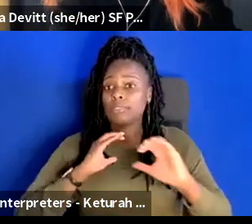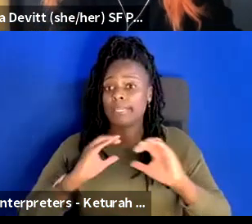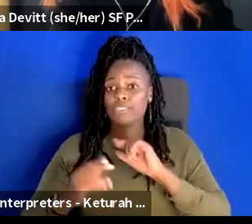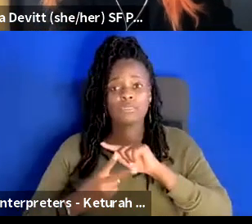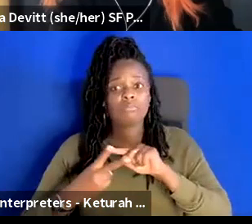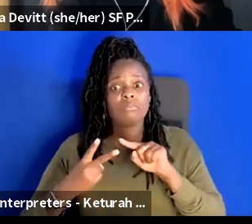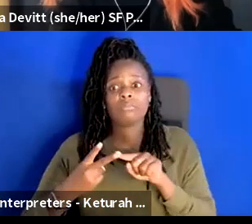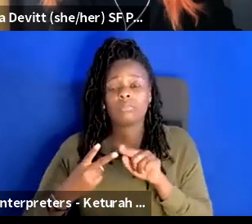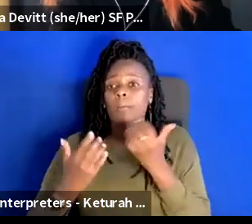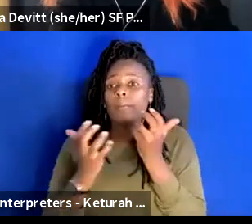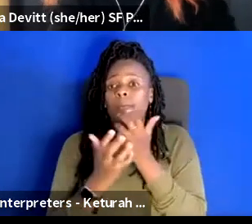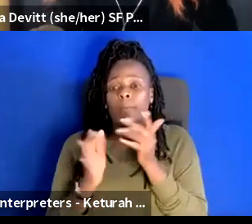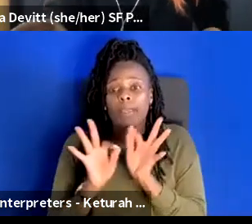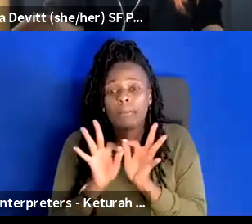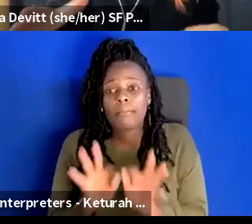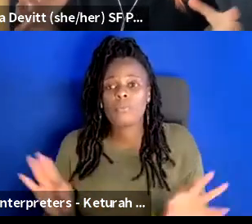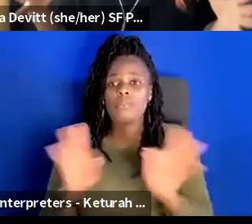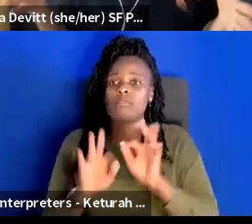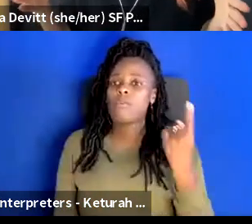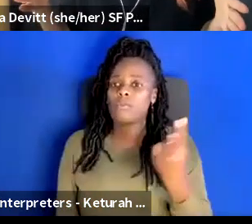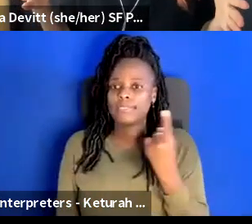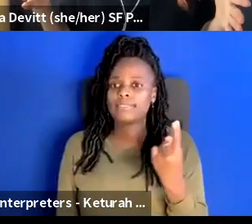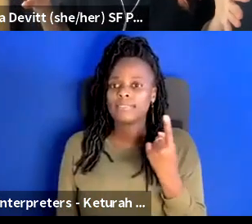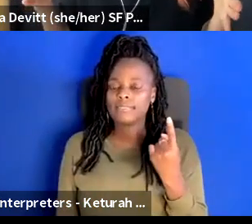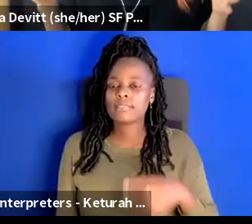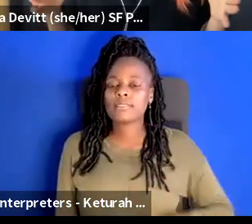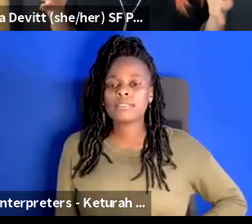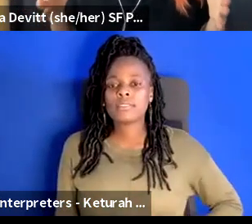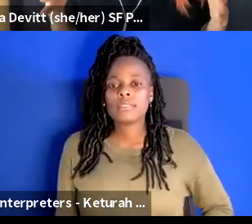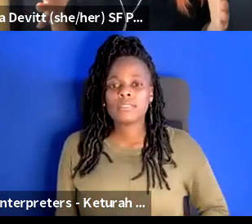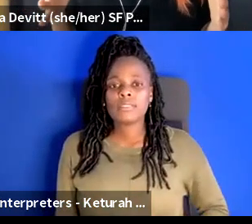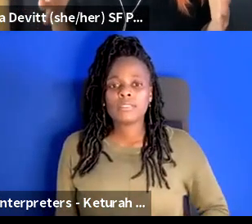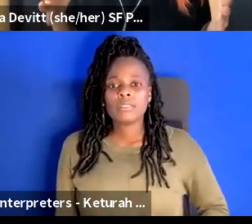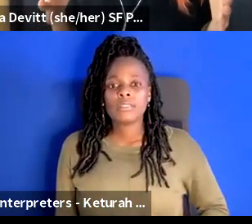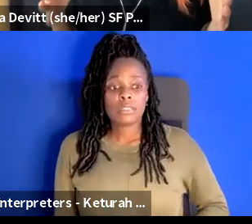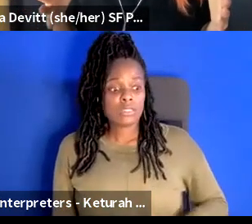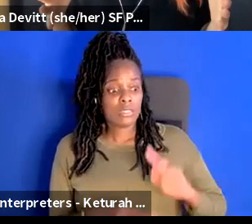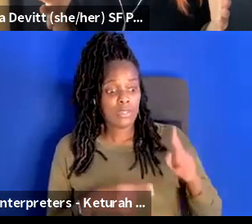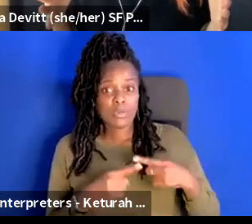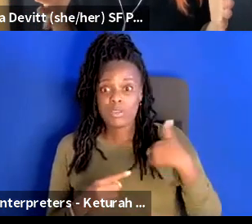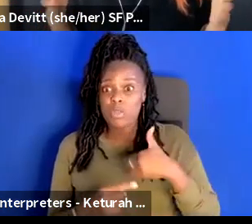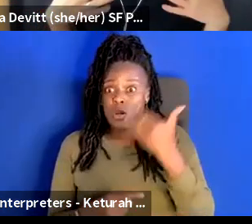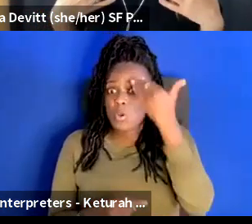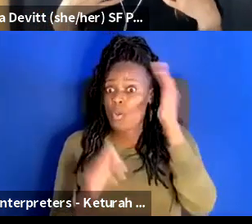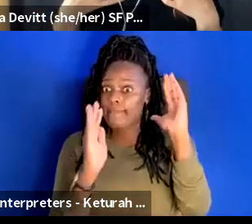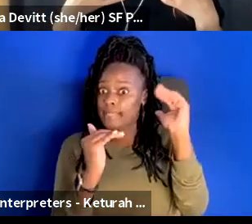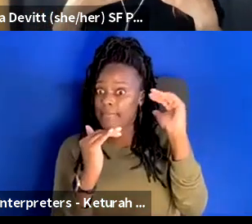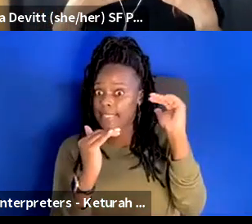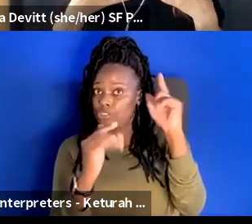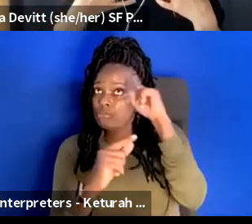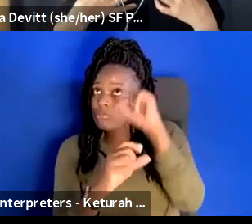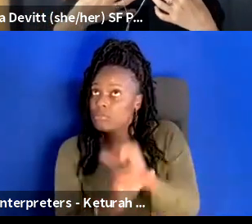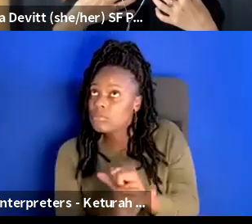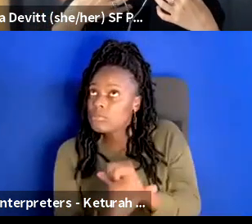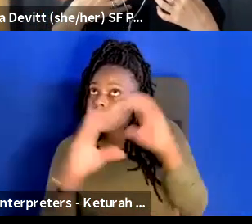always always important and when we know what the expectations are that can be